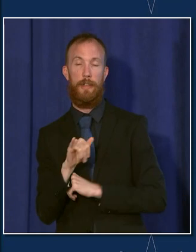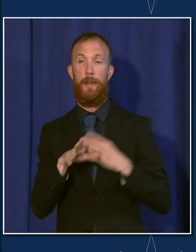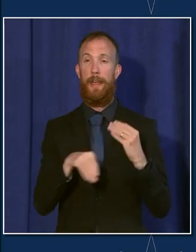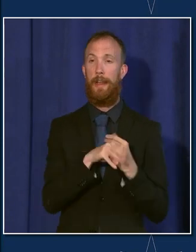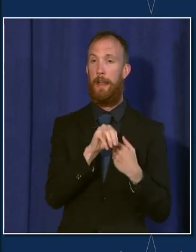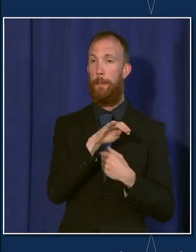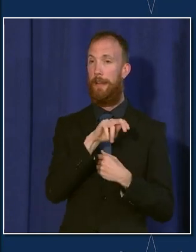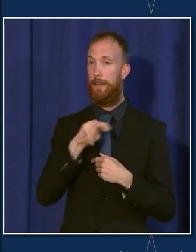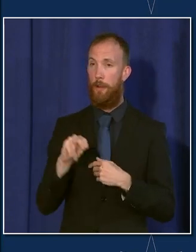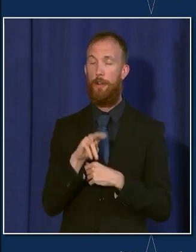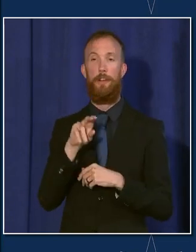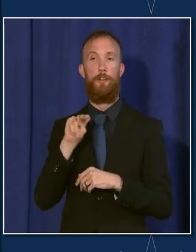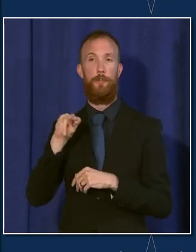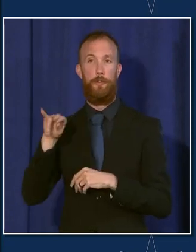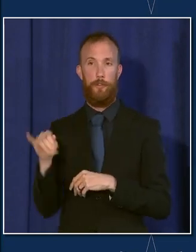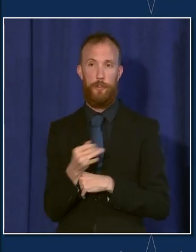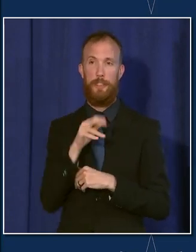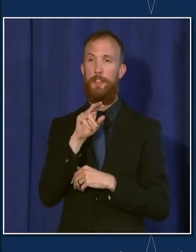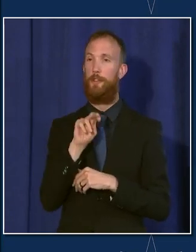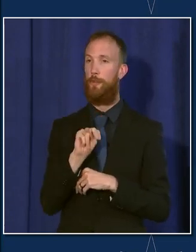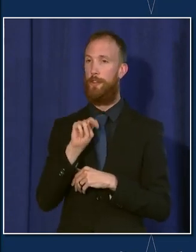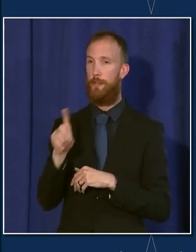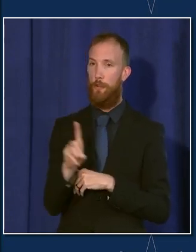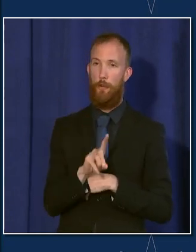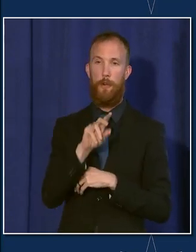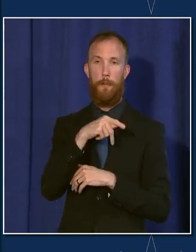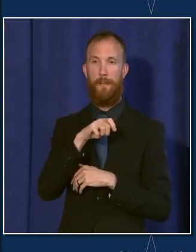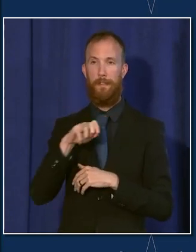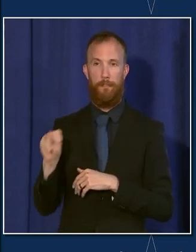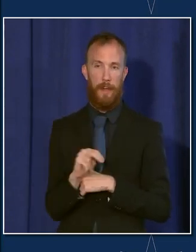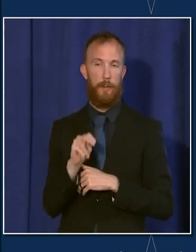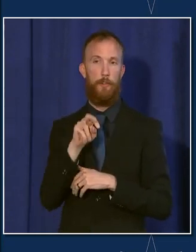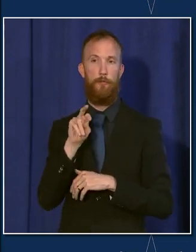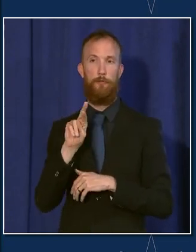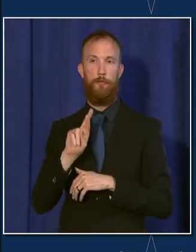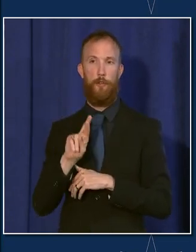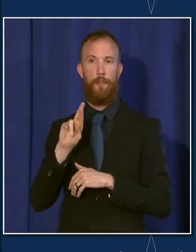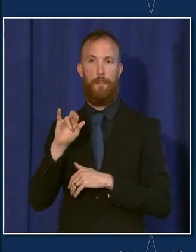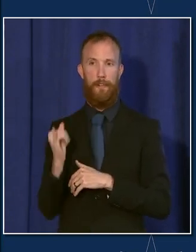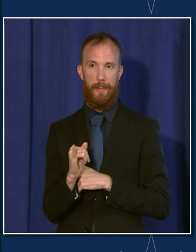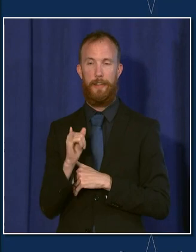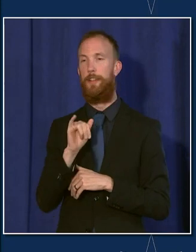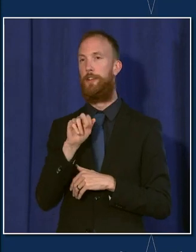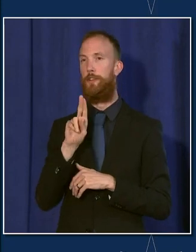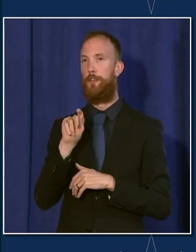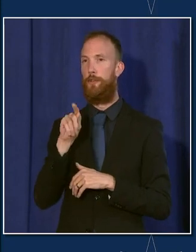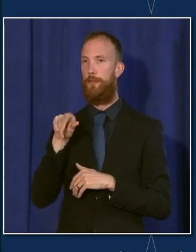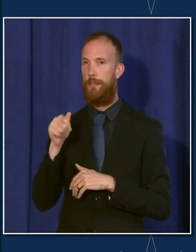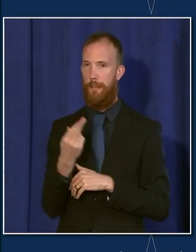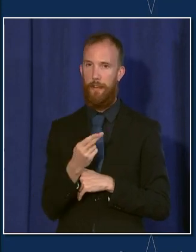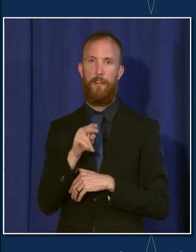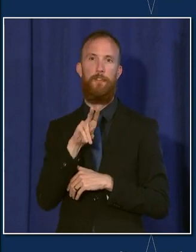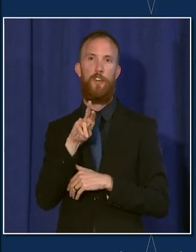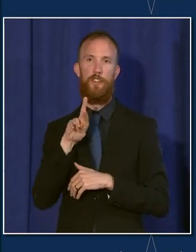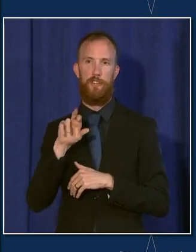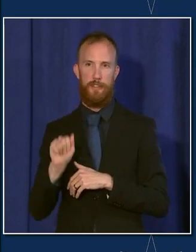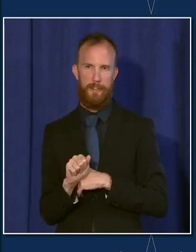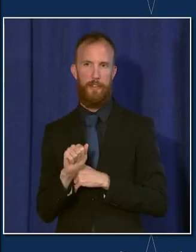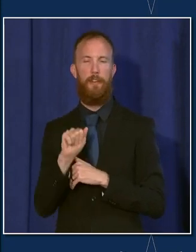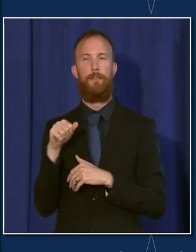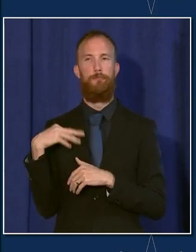New Jersey, North Dakota, Pennsylvania, Rhode Island, Utah, Virginia, West Virginia, and the District of Columbia.